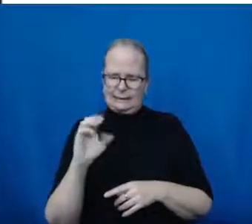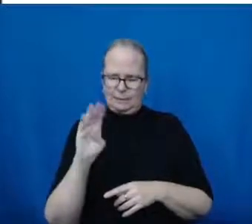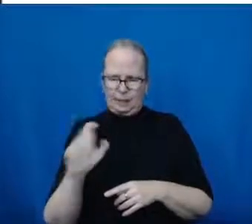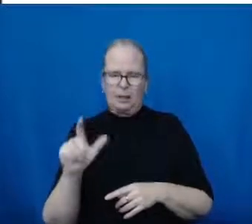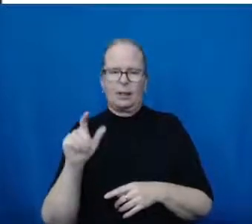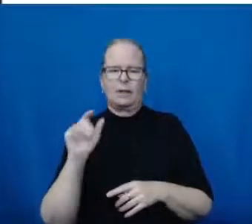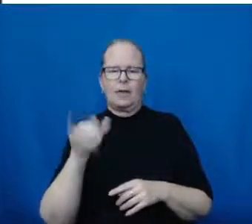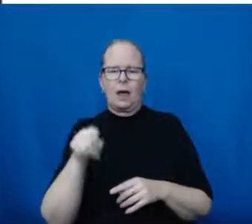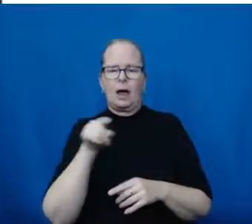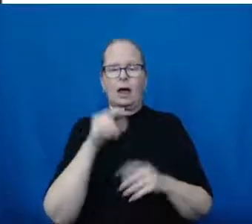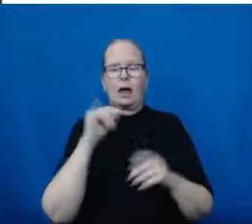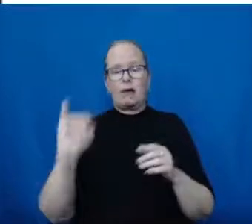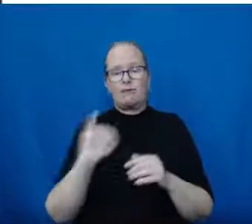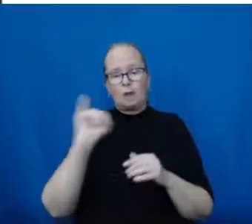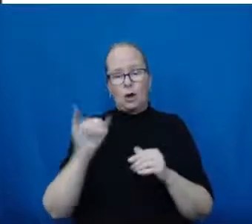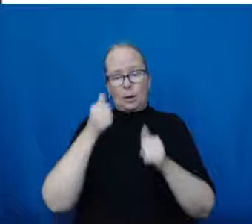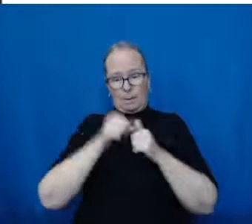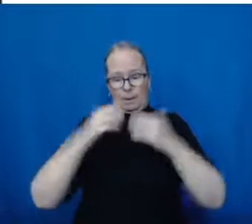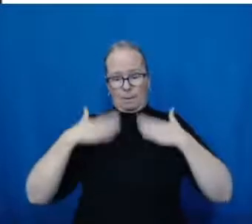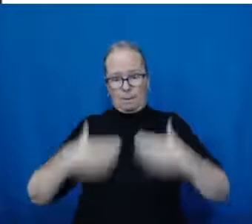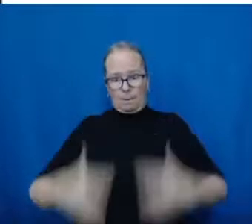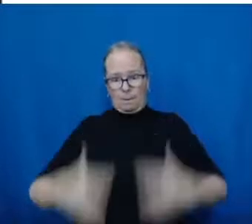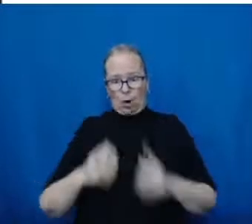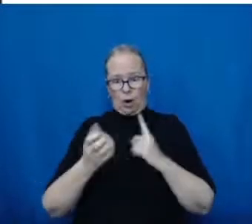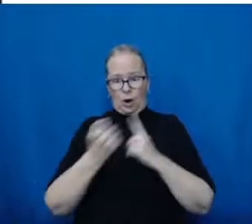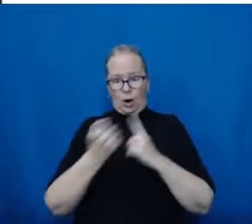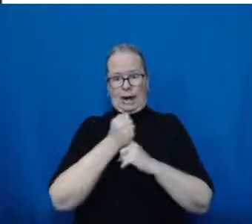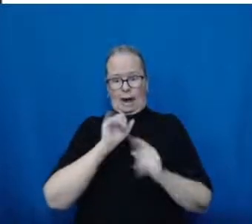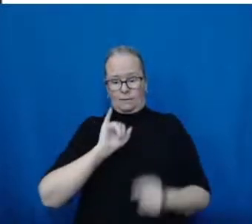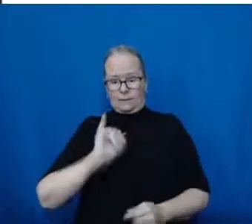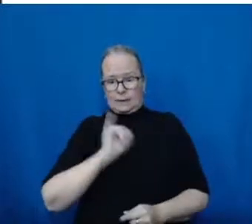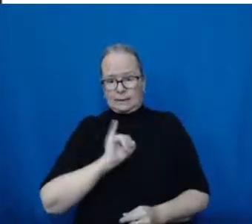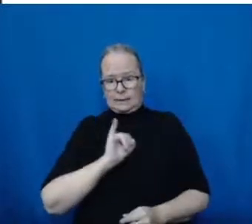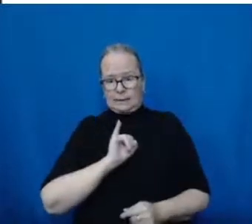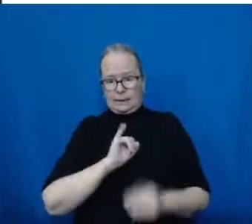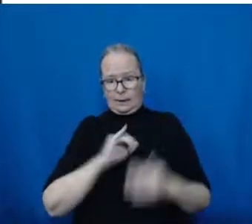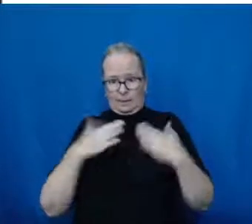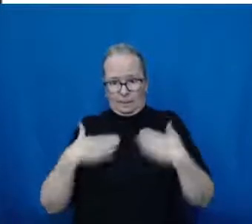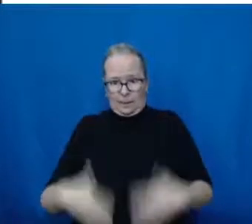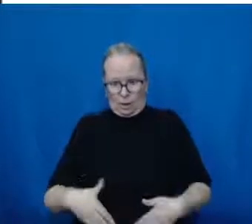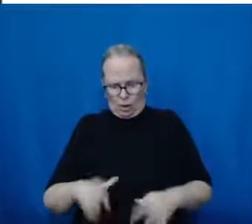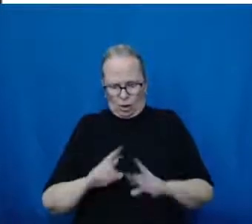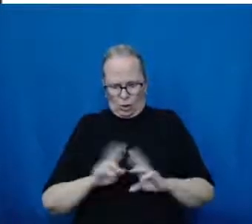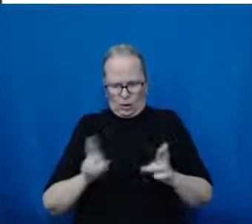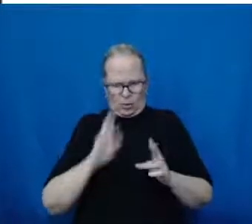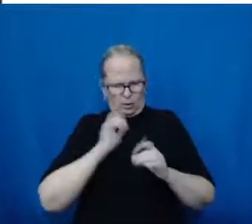point in the future. So your body is prepped and prepared should you encounter the virus in the future. Next slide, please.